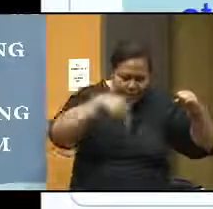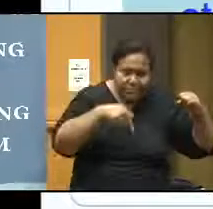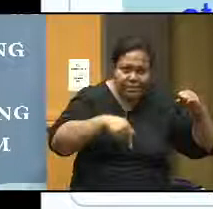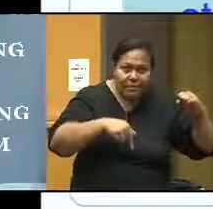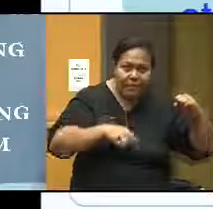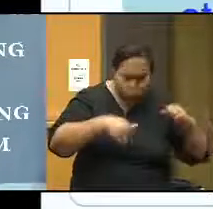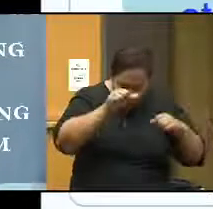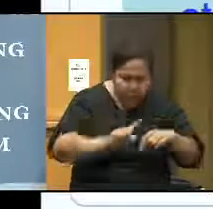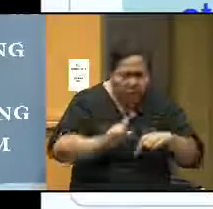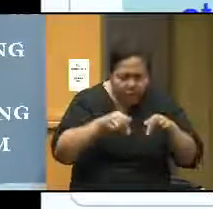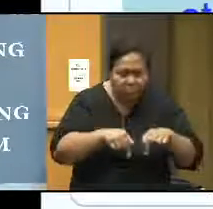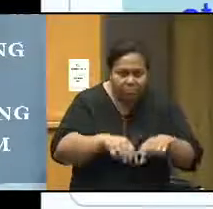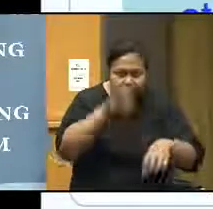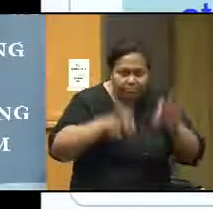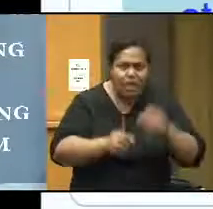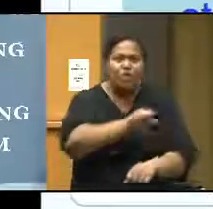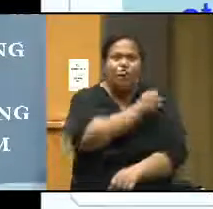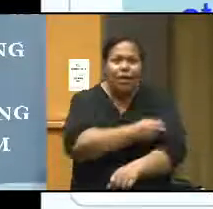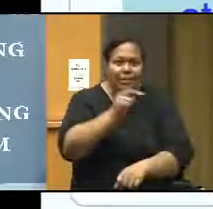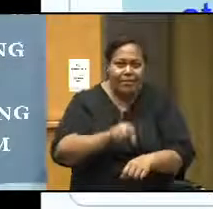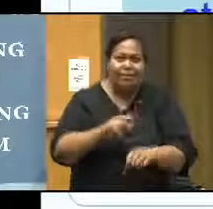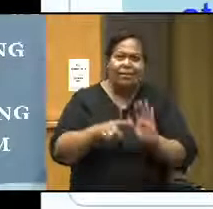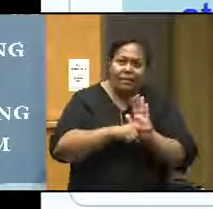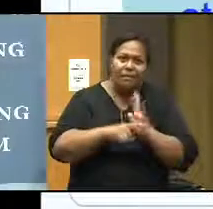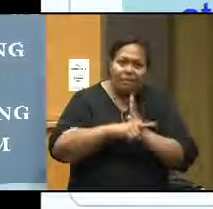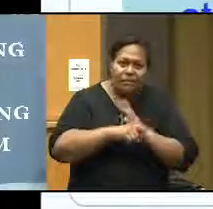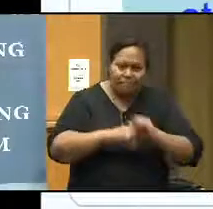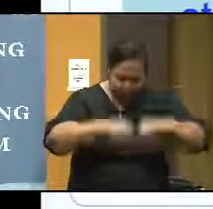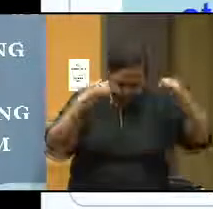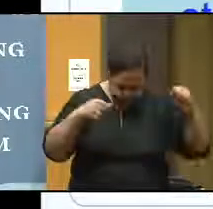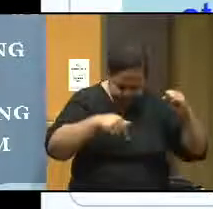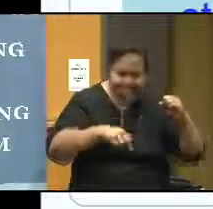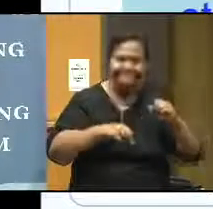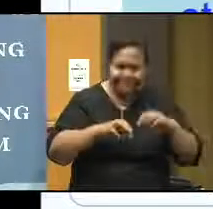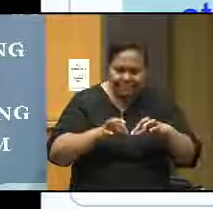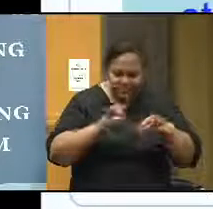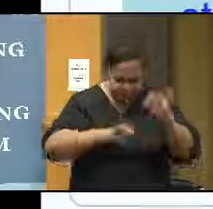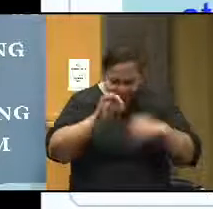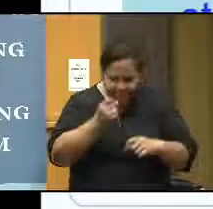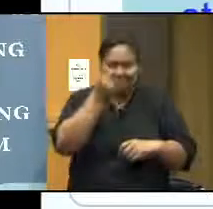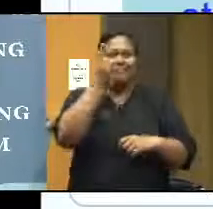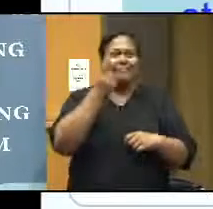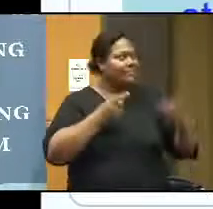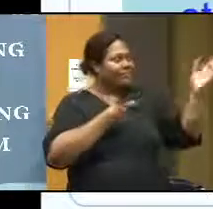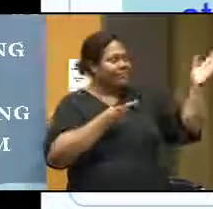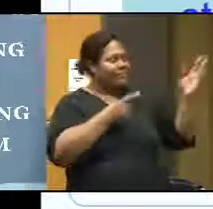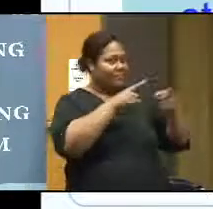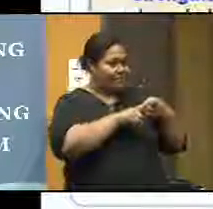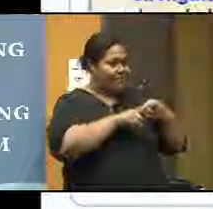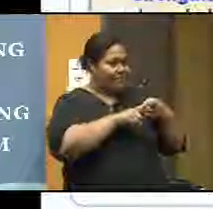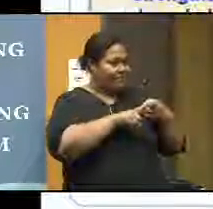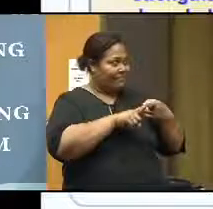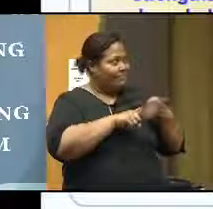what my students need to learn. And similarly for formative for what I need, and then the summative to judge the performance at the end.